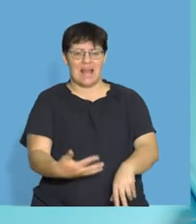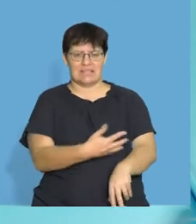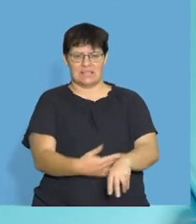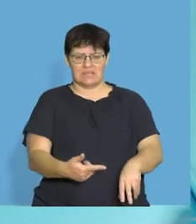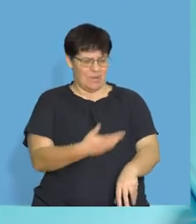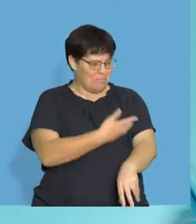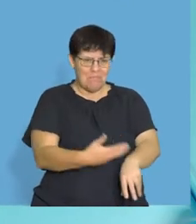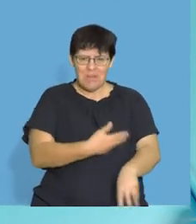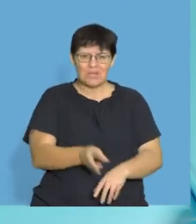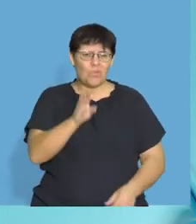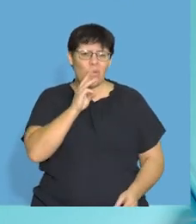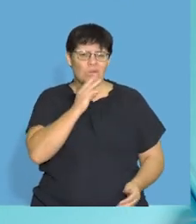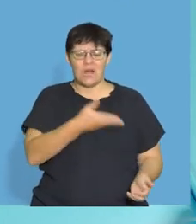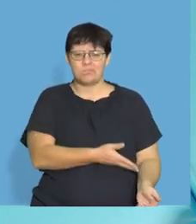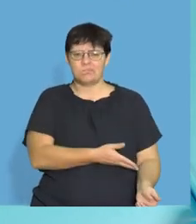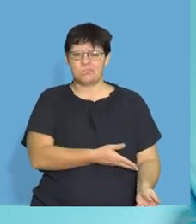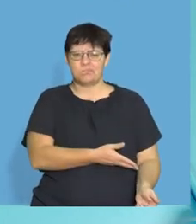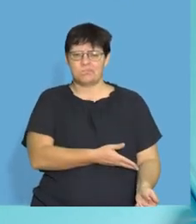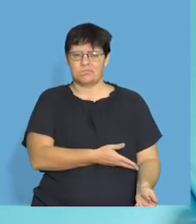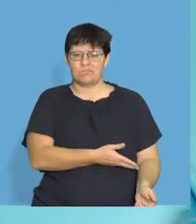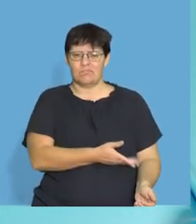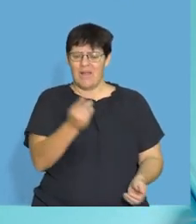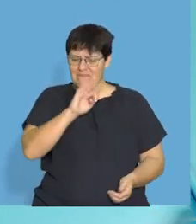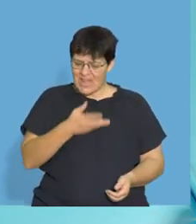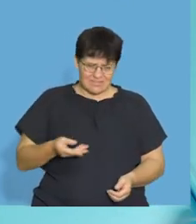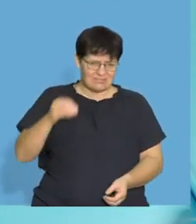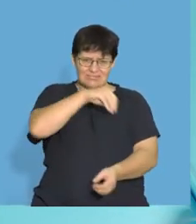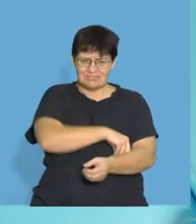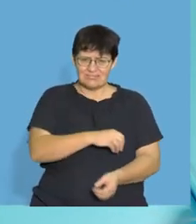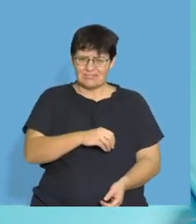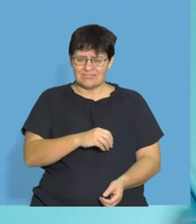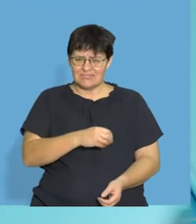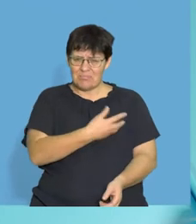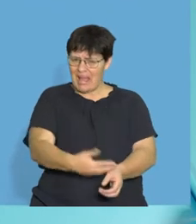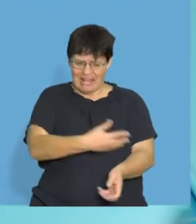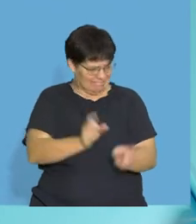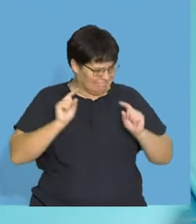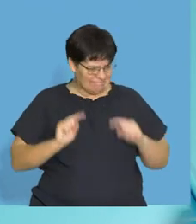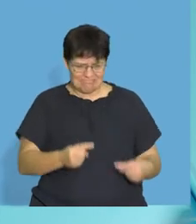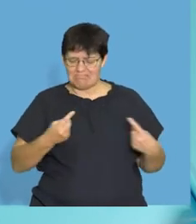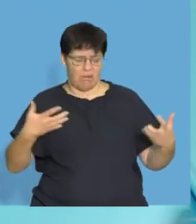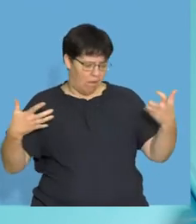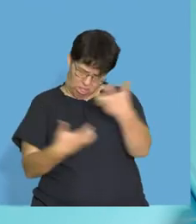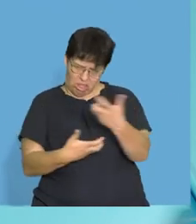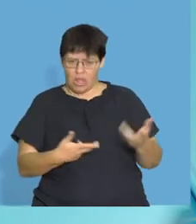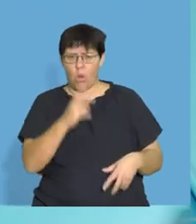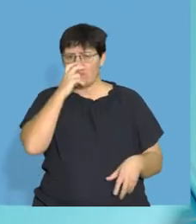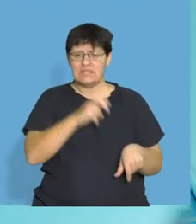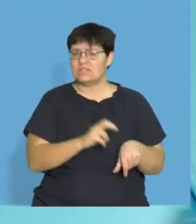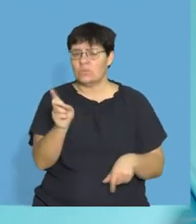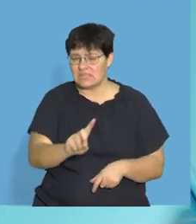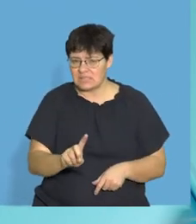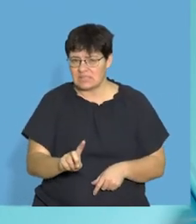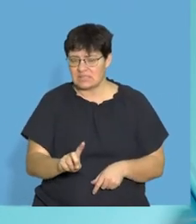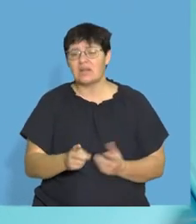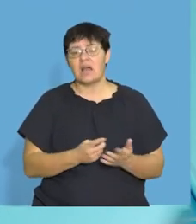But blood is made up of water. I can't put my fat that I've eaten into blood. So what do I